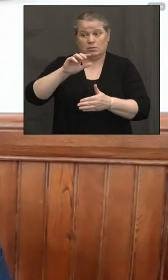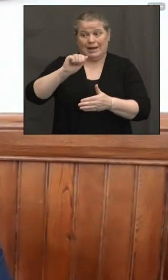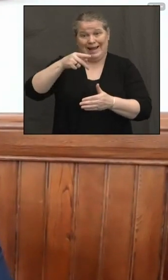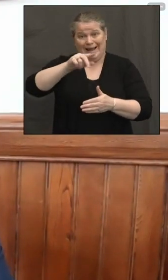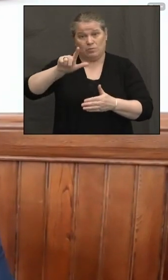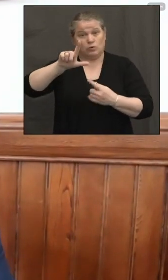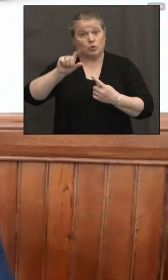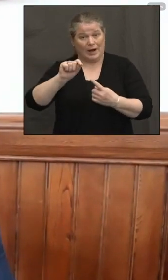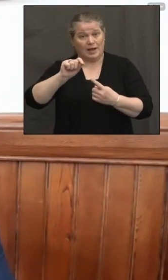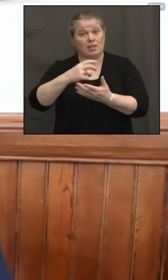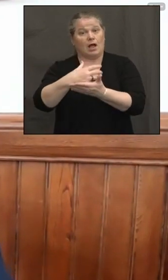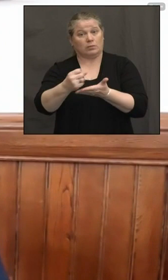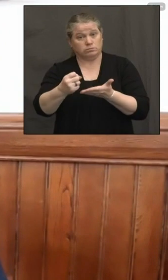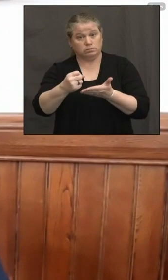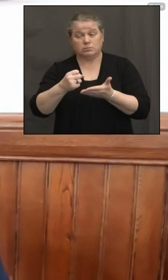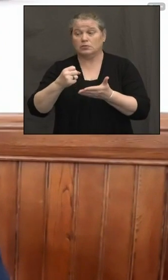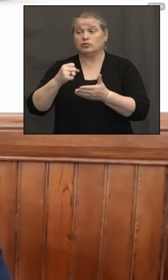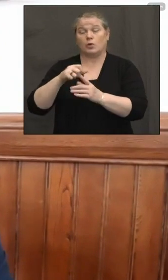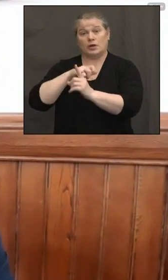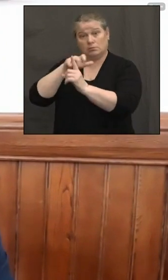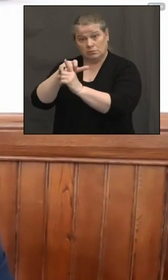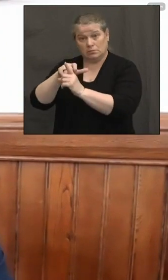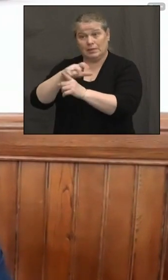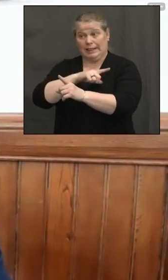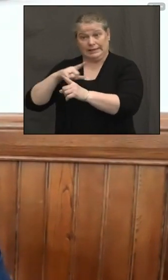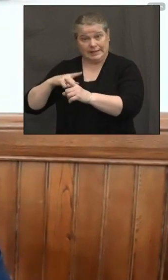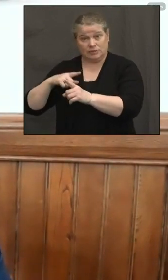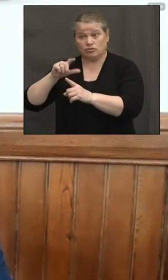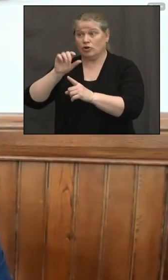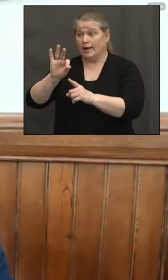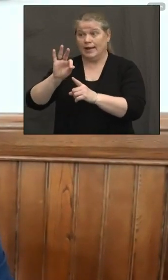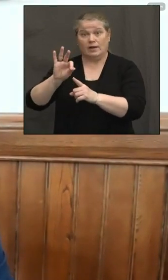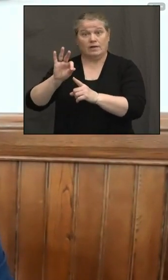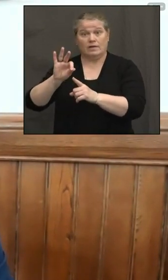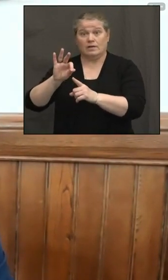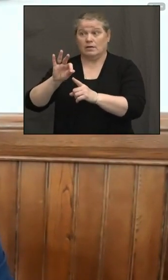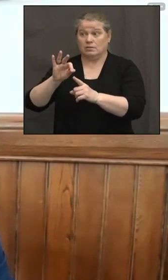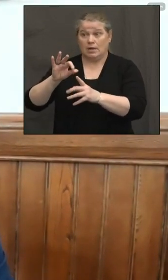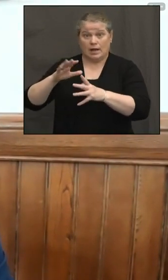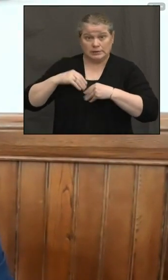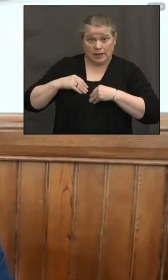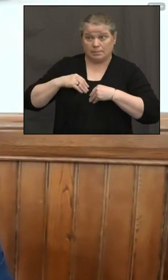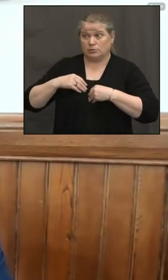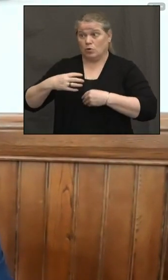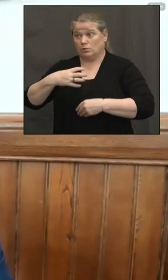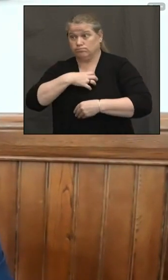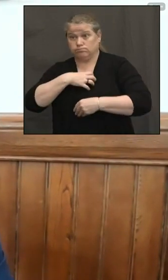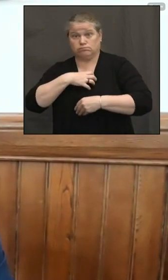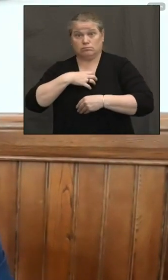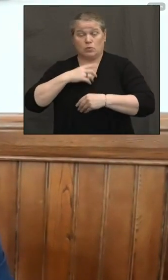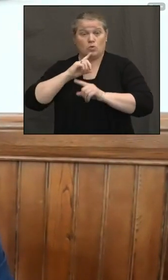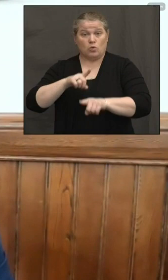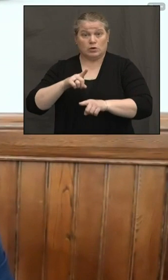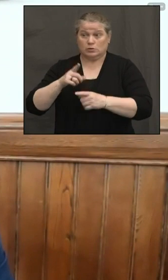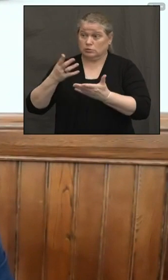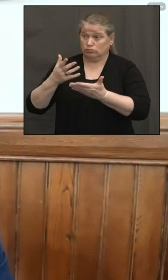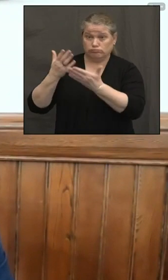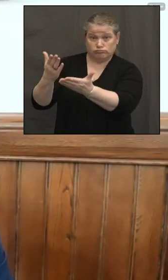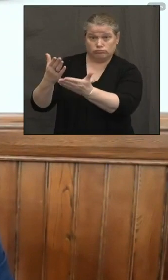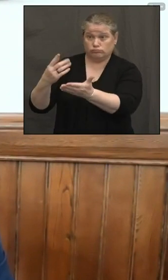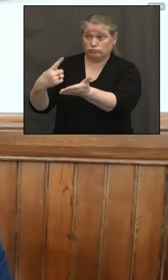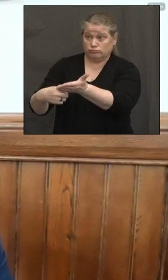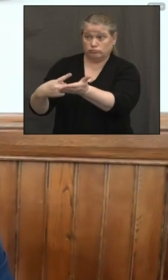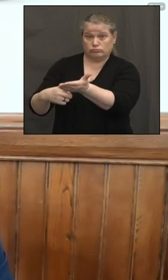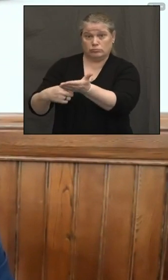if they were against or for various orders to take them up, uh, but we, provide them an overview of, of,